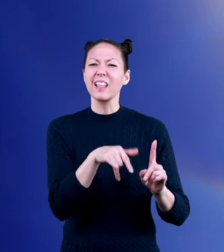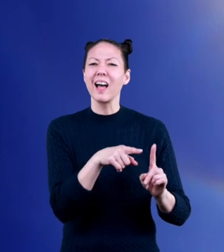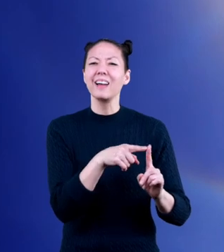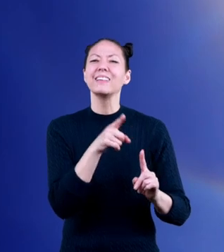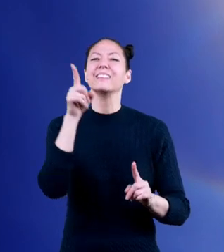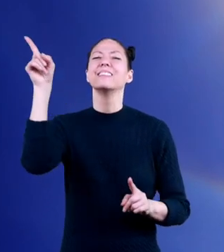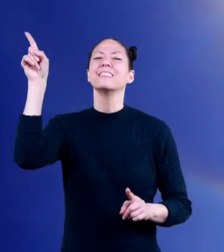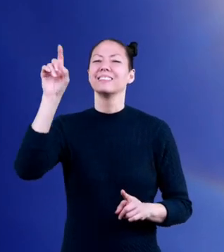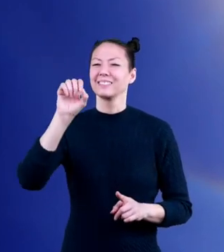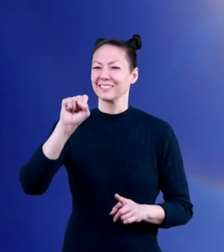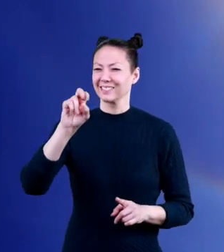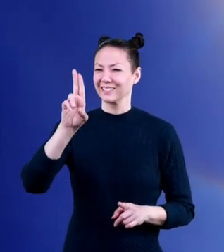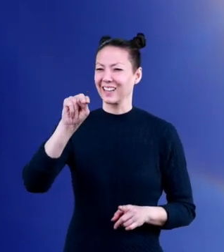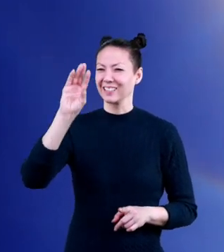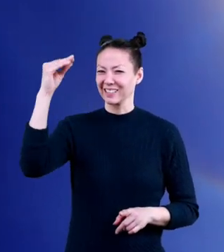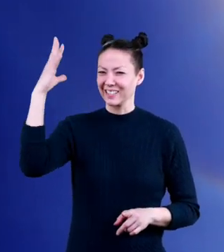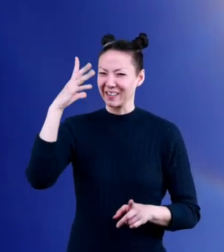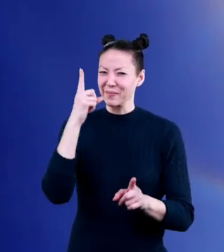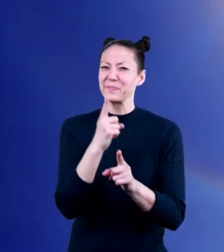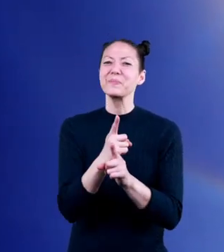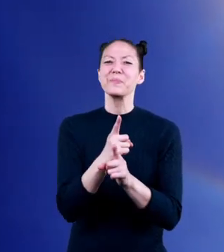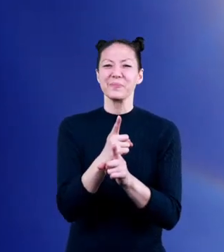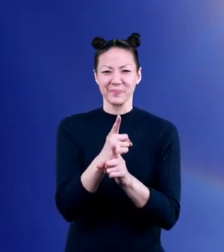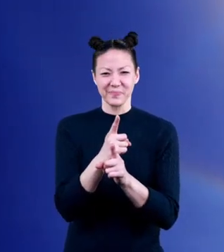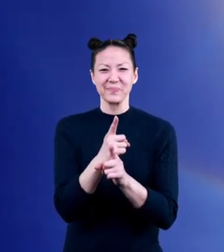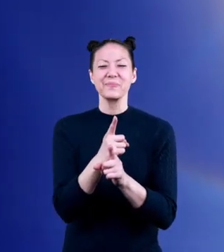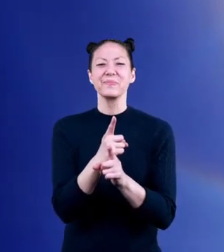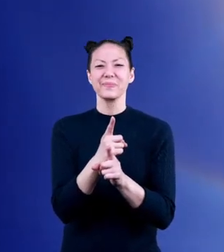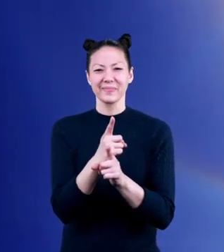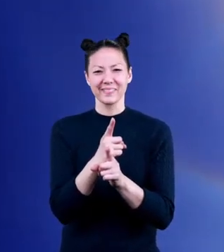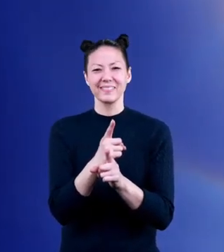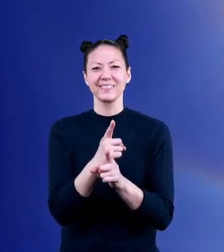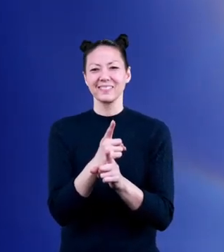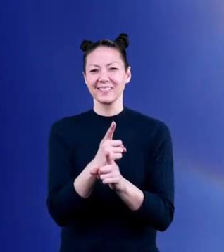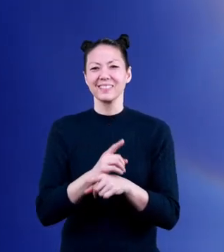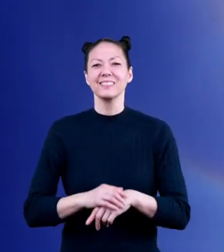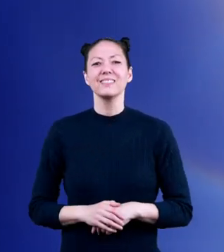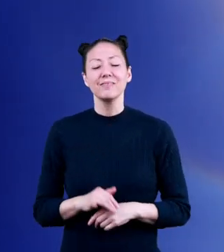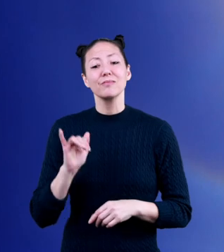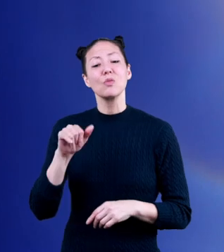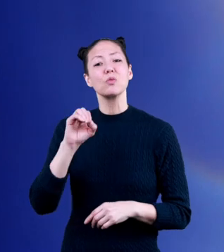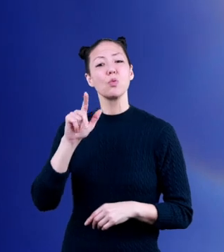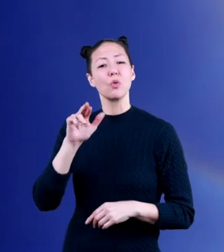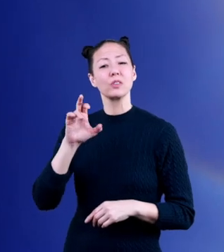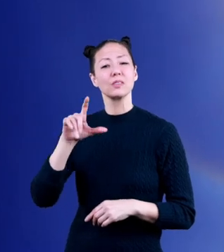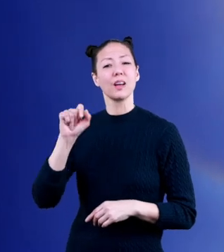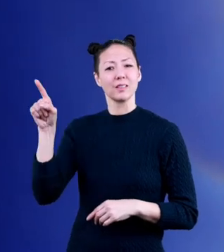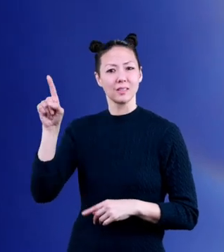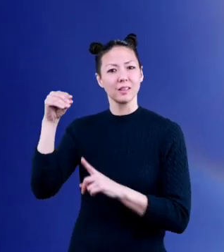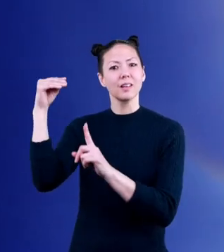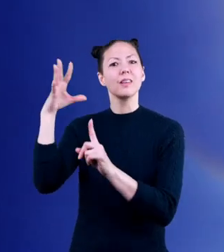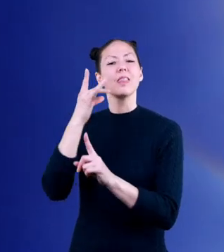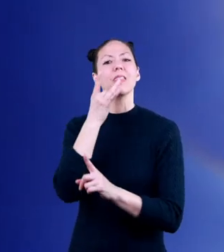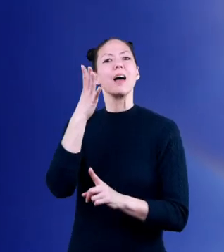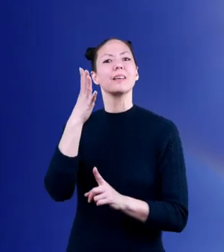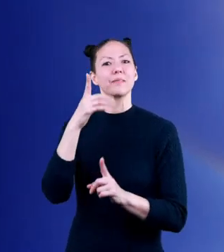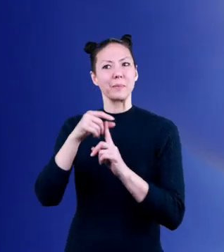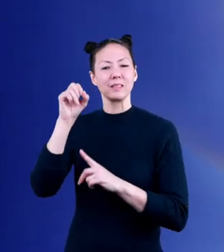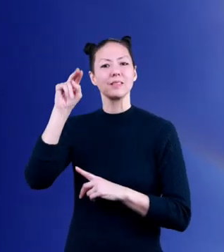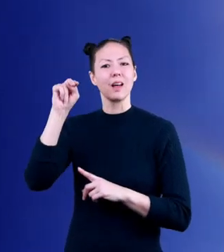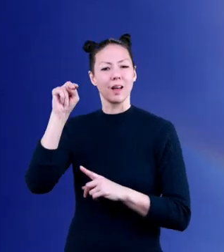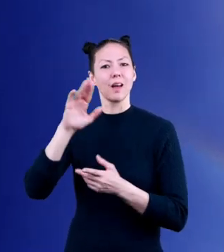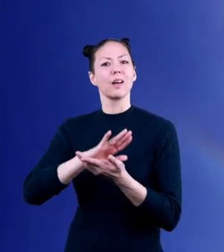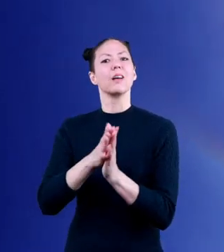If you said the sun, you're absolutely right. Solar cells use the light from the sun to make